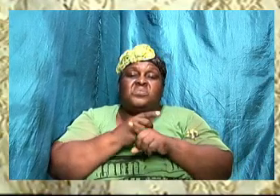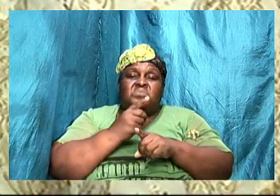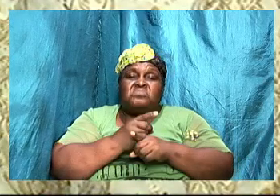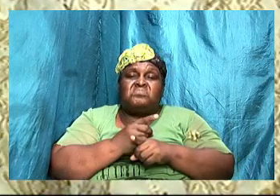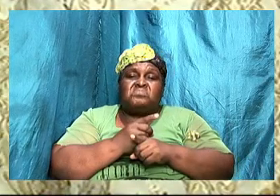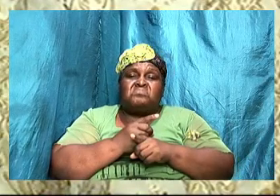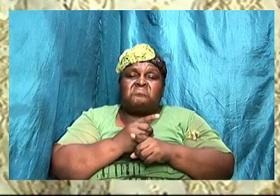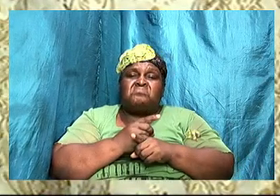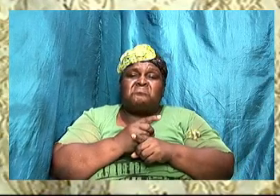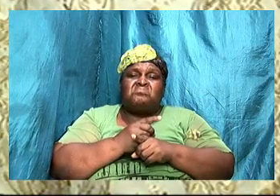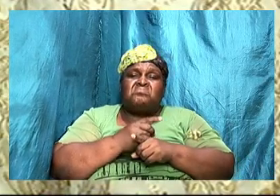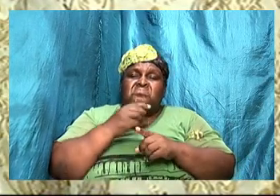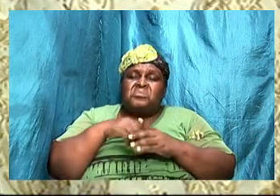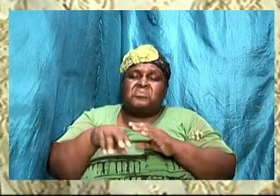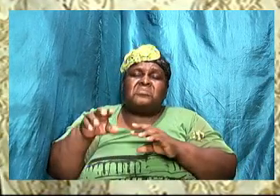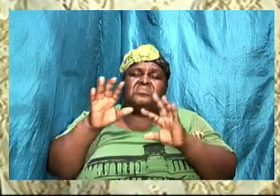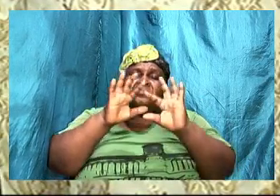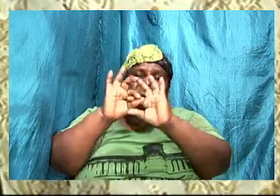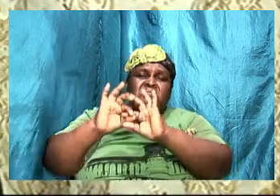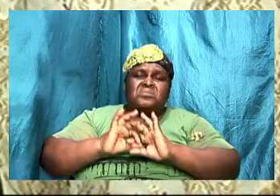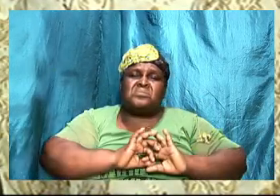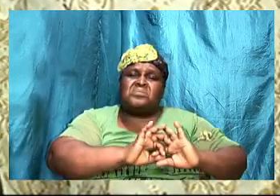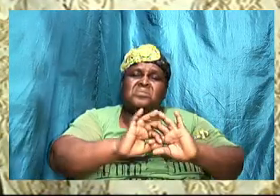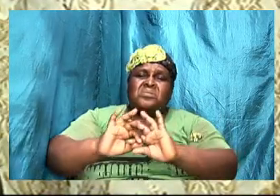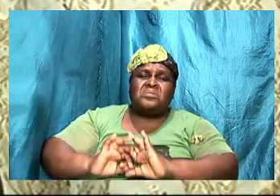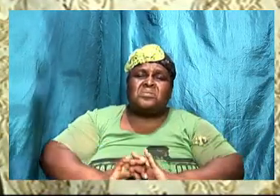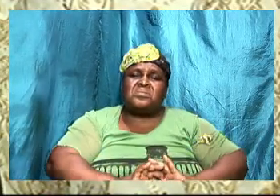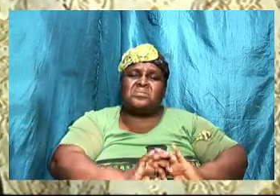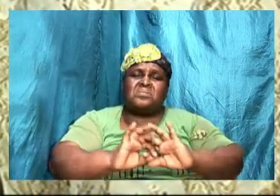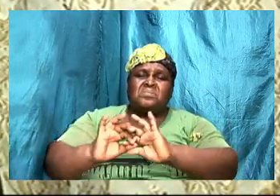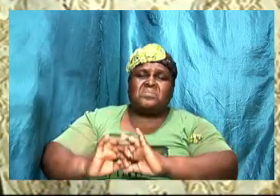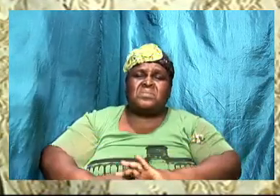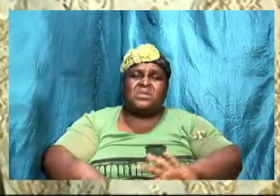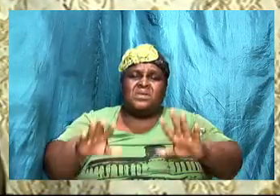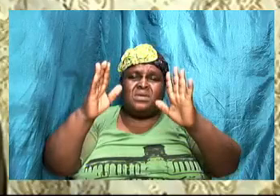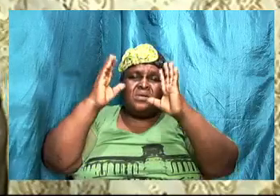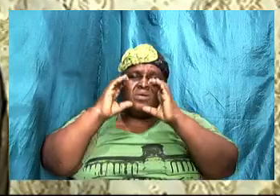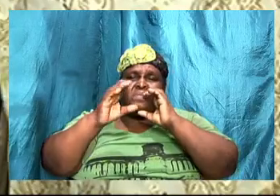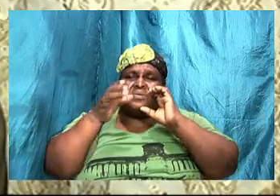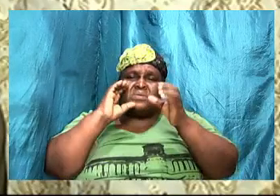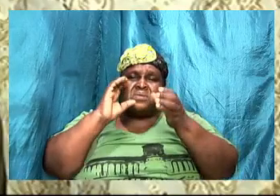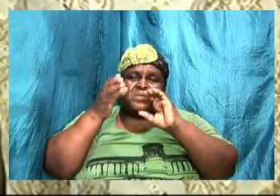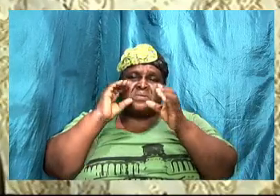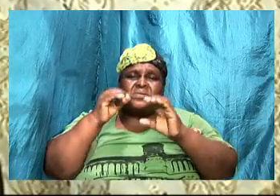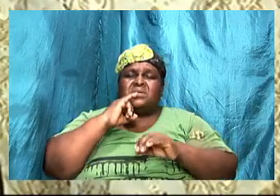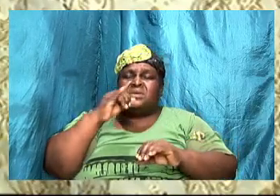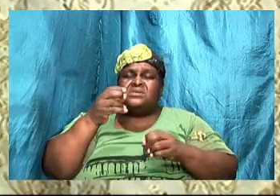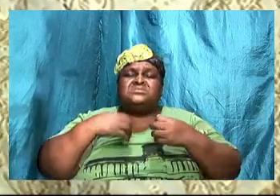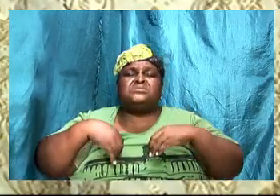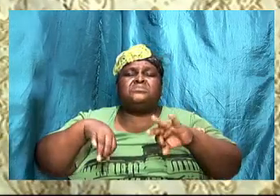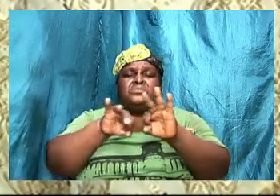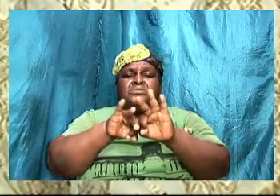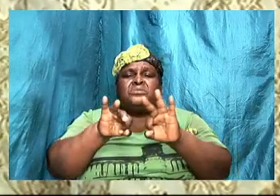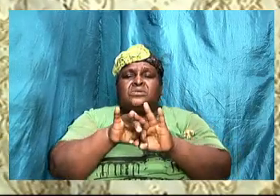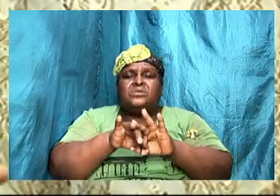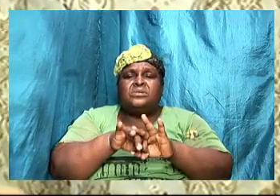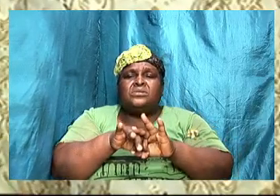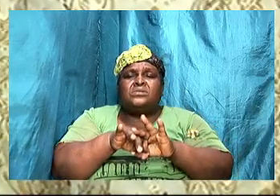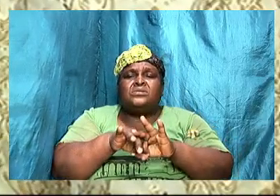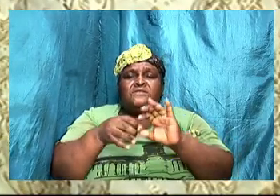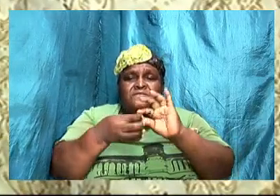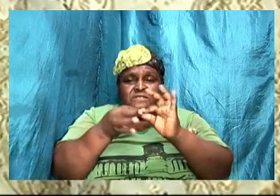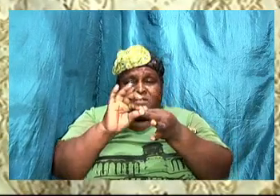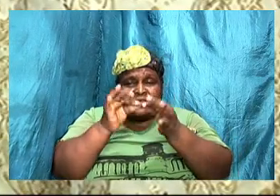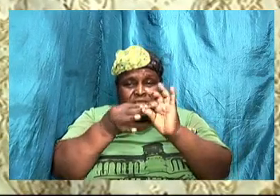to relationship communicating communication is important to straighten out